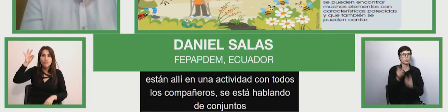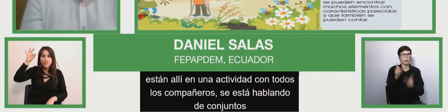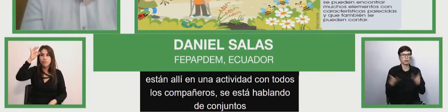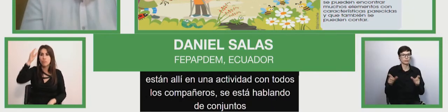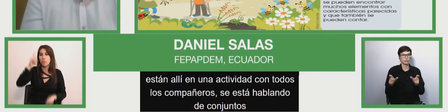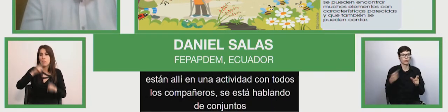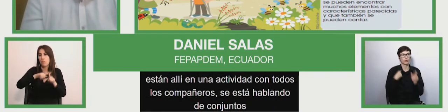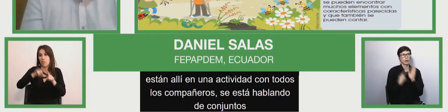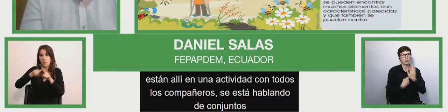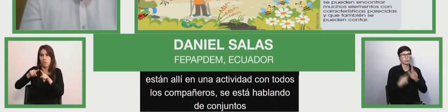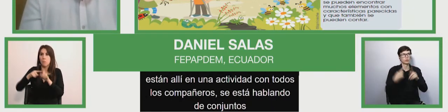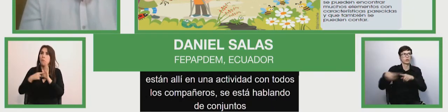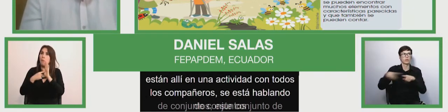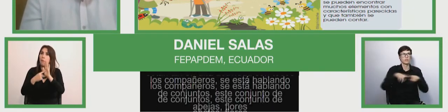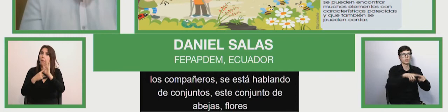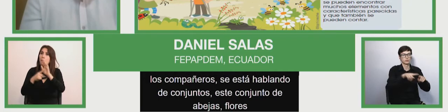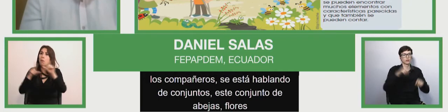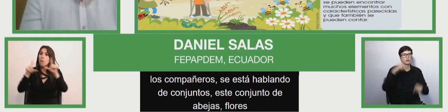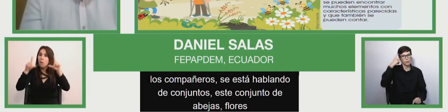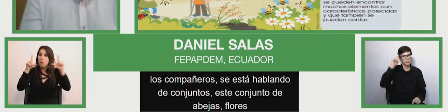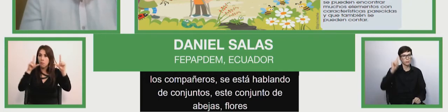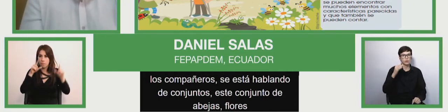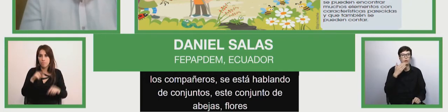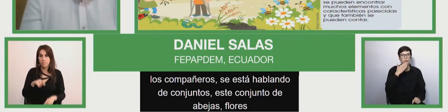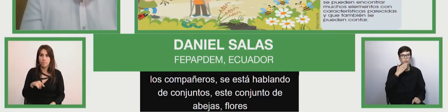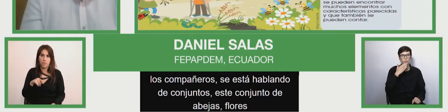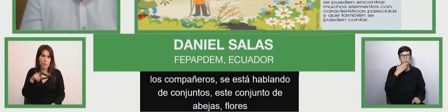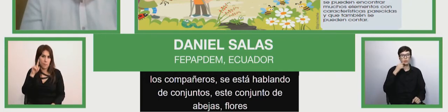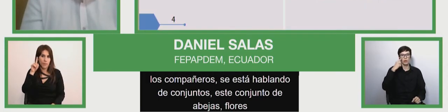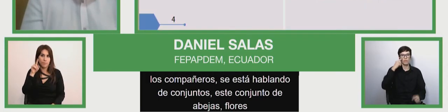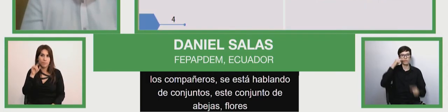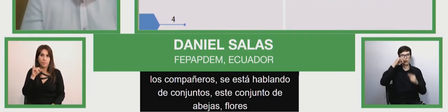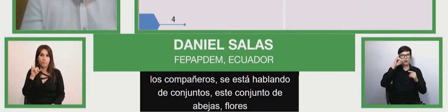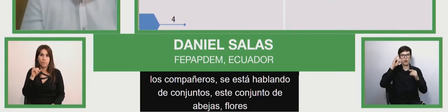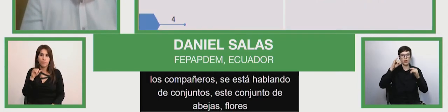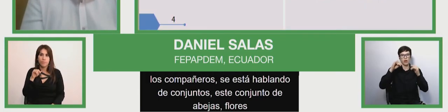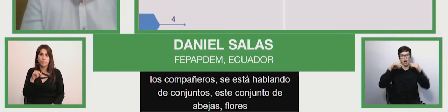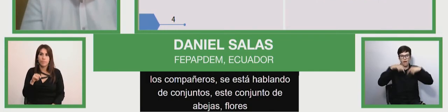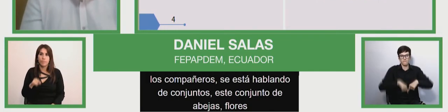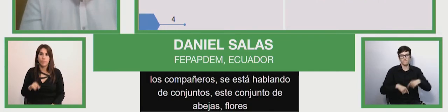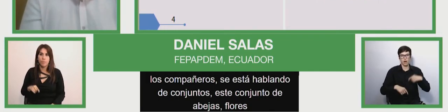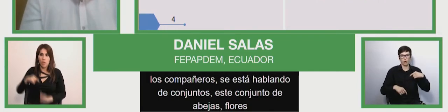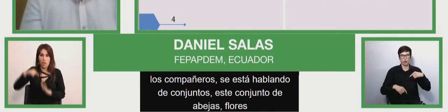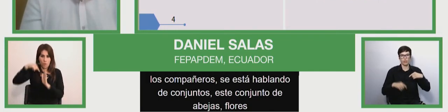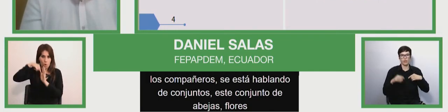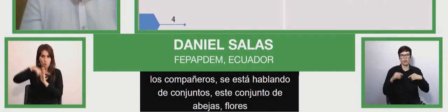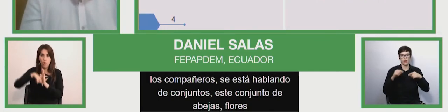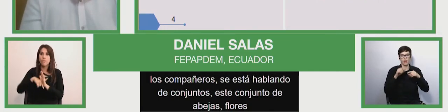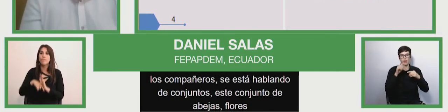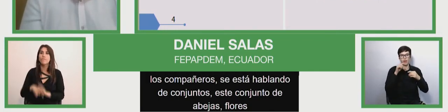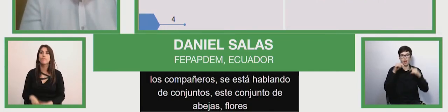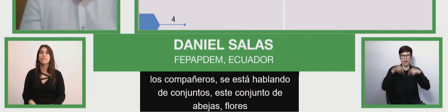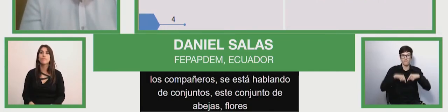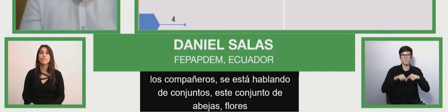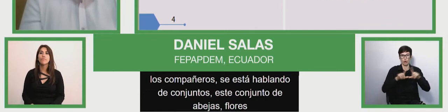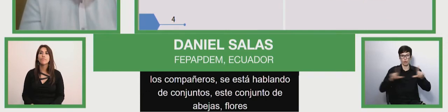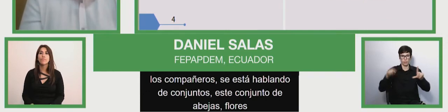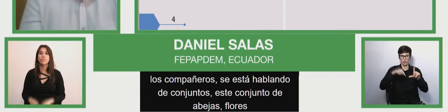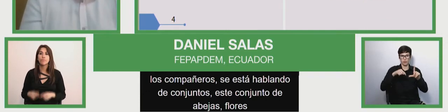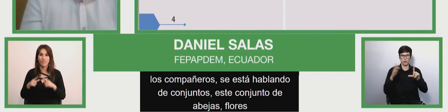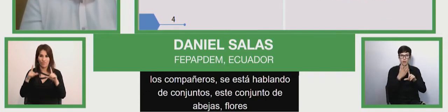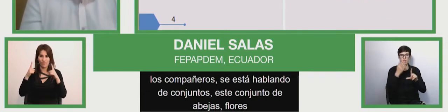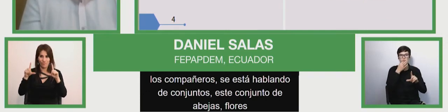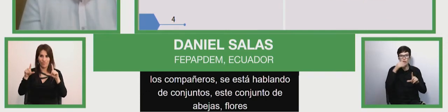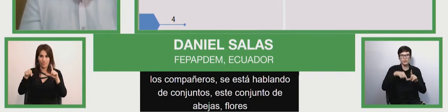and we're showing that diversity but if we go to part lower part of the of the book we see that here we state to the